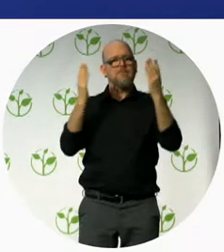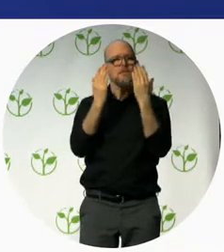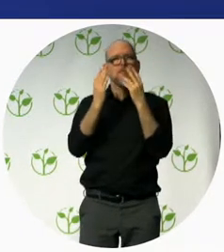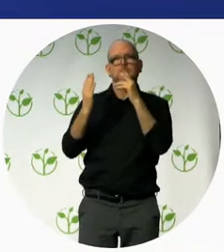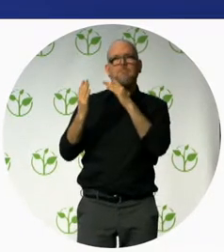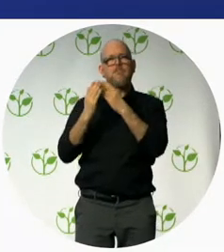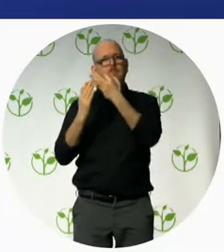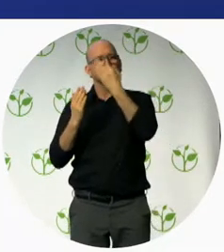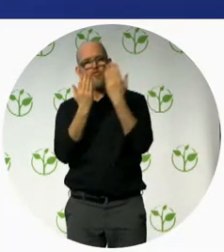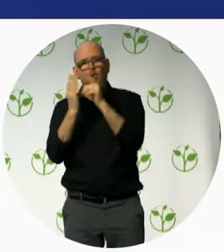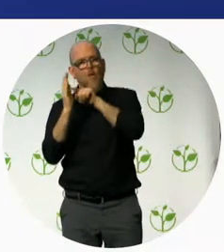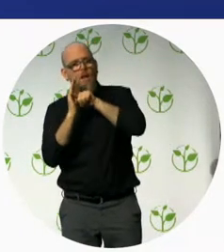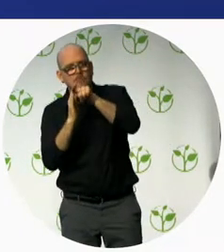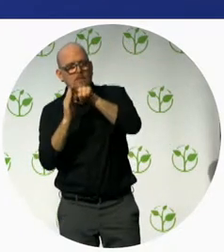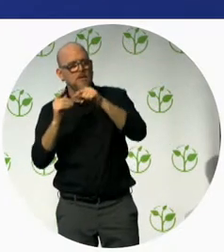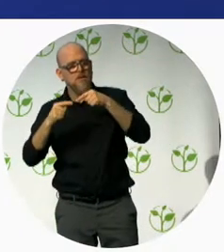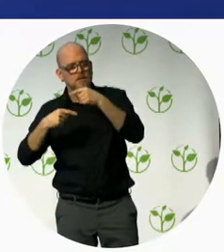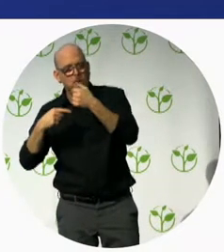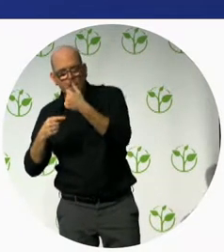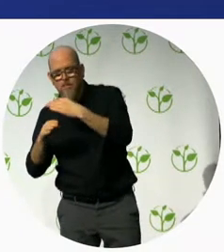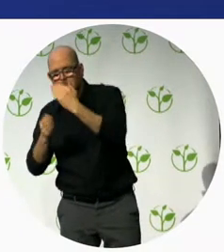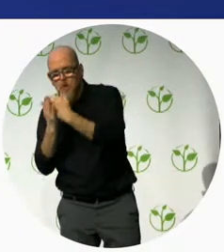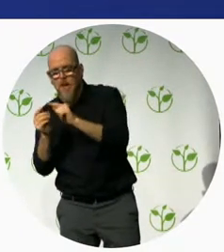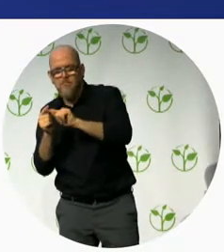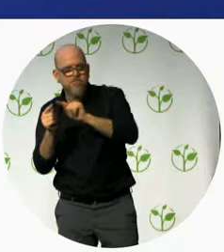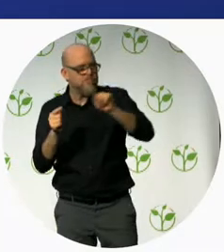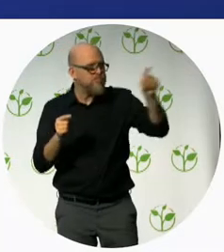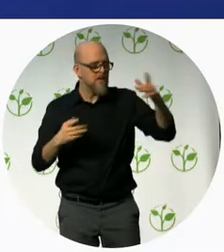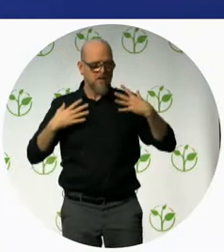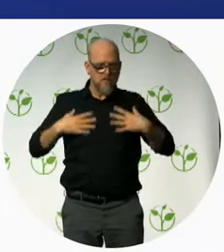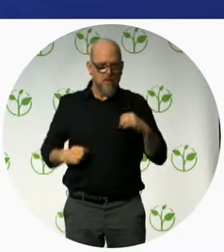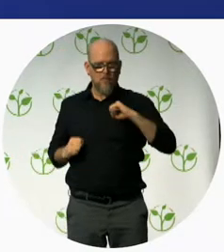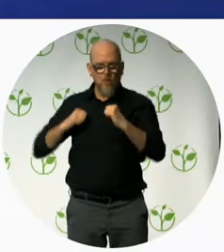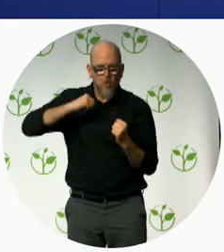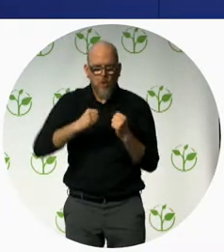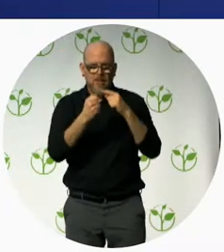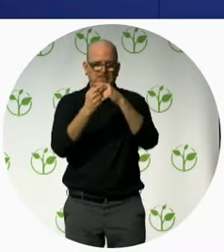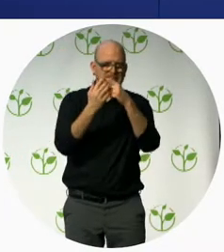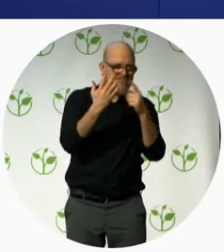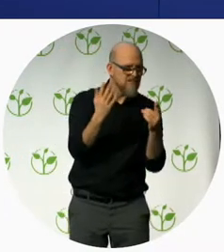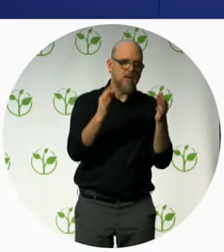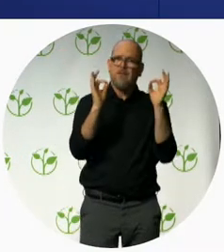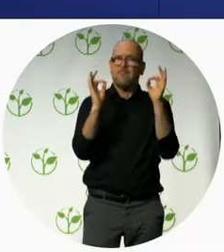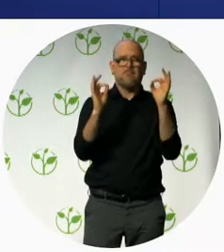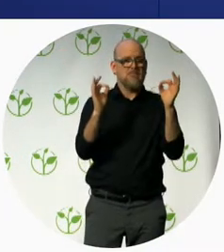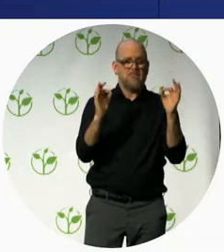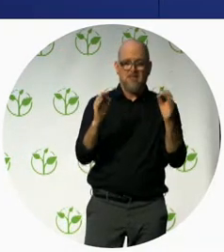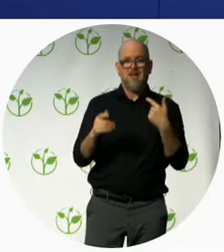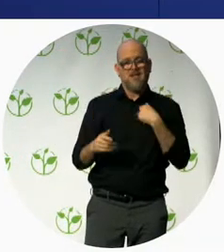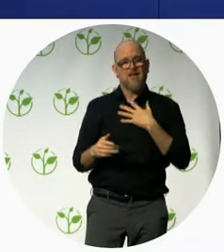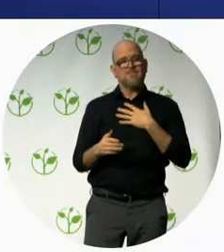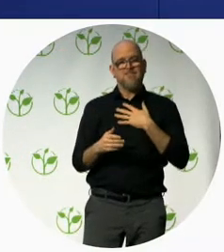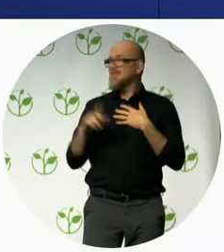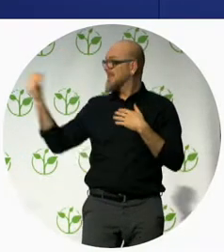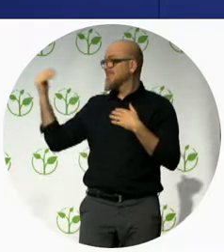I mean receive I mean therapy those sound like wonderful results of your project and